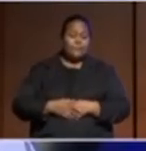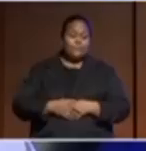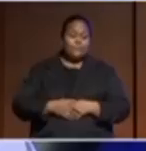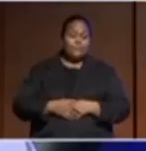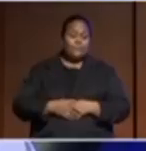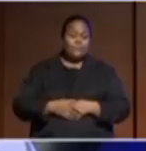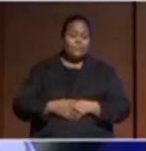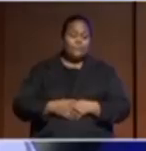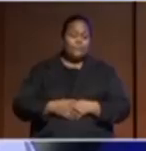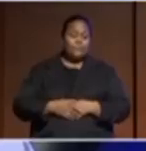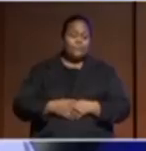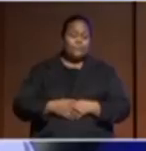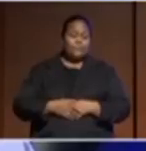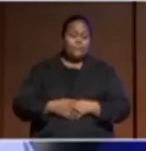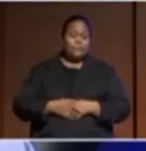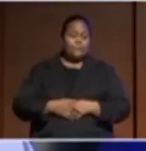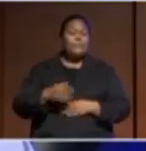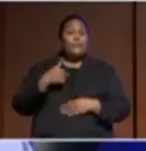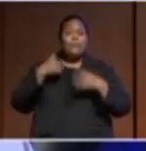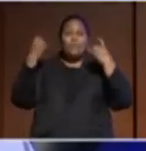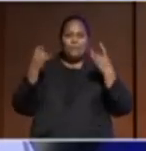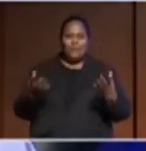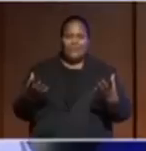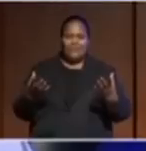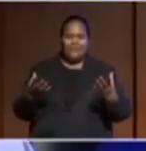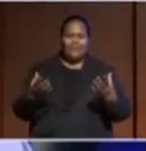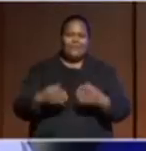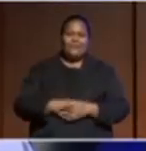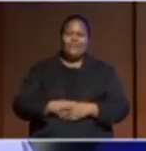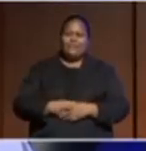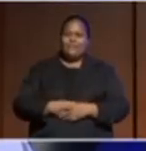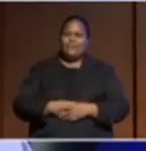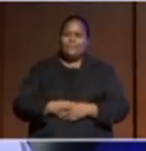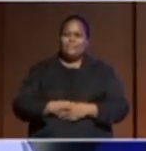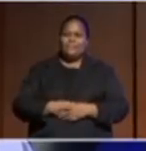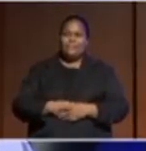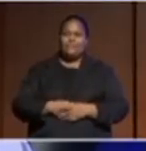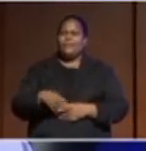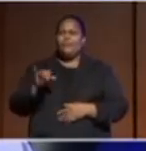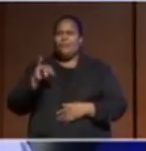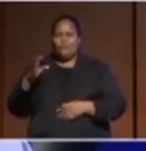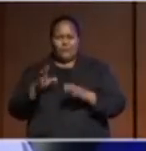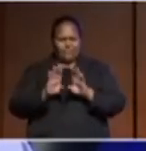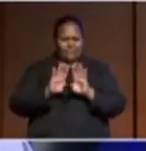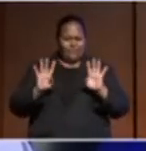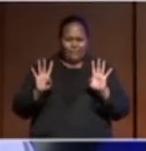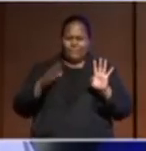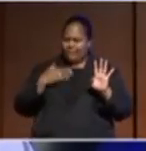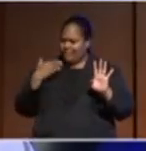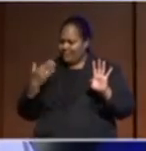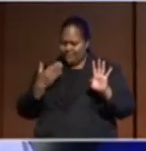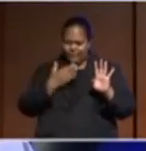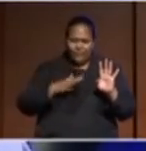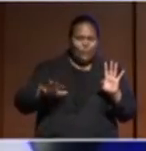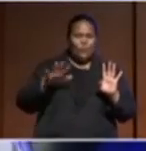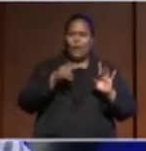patronising or ageist in saying this to you, Prime Minister Dern and Minister Kofi. But,